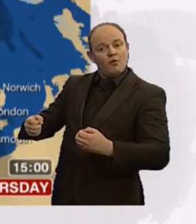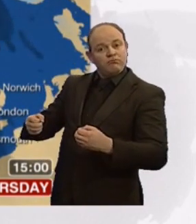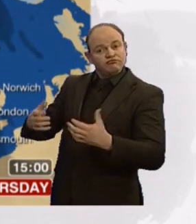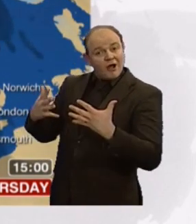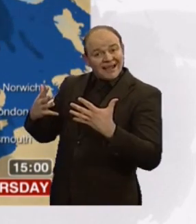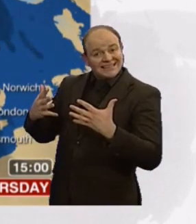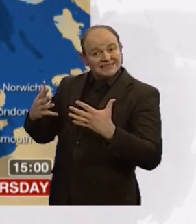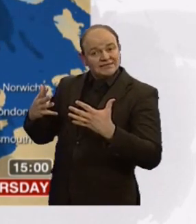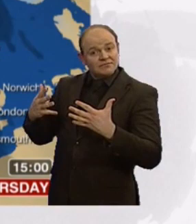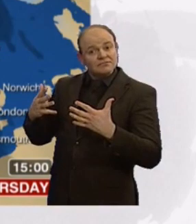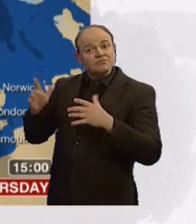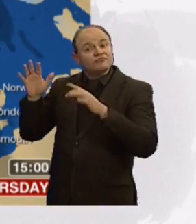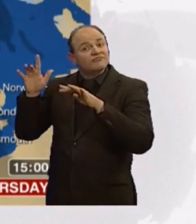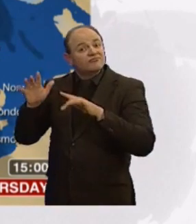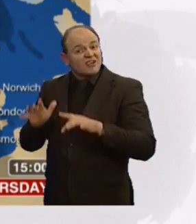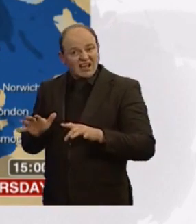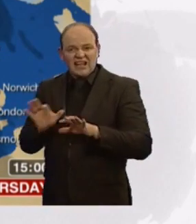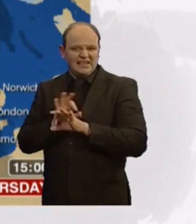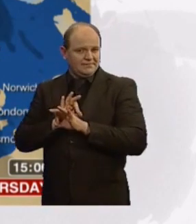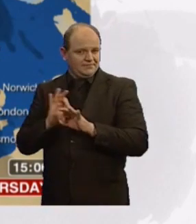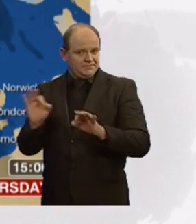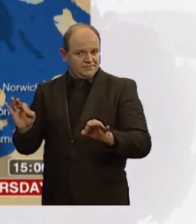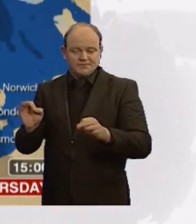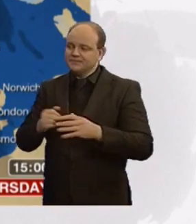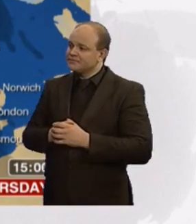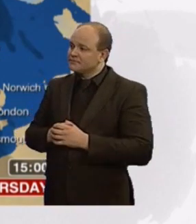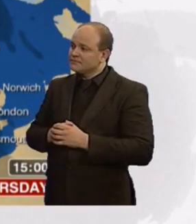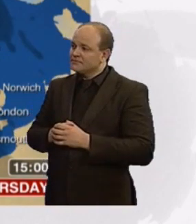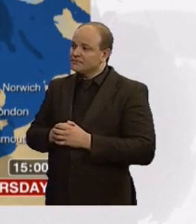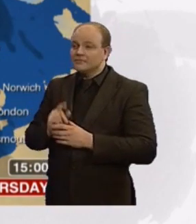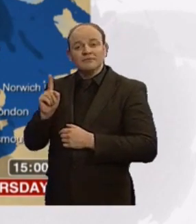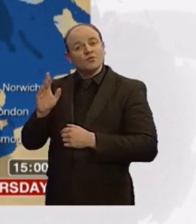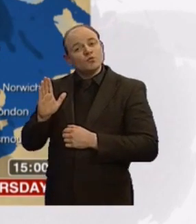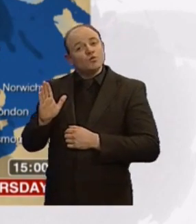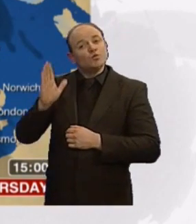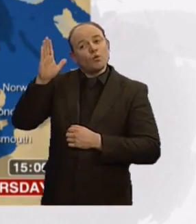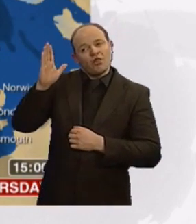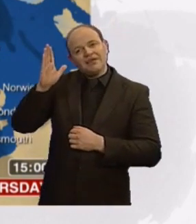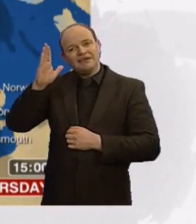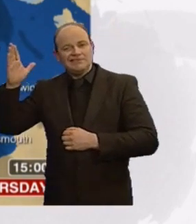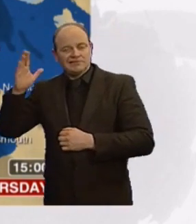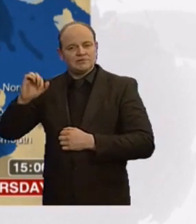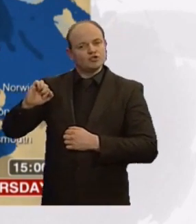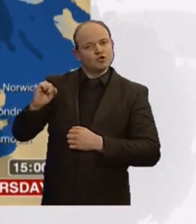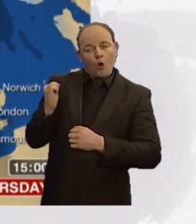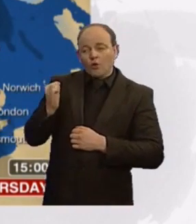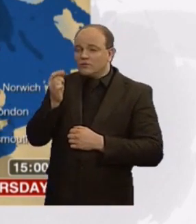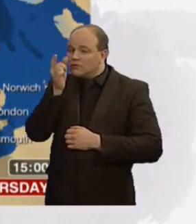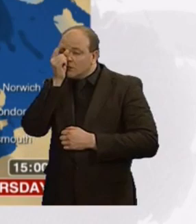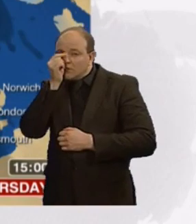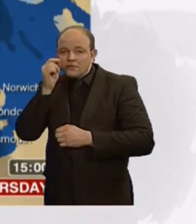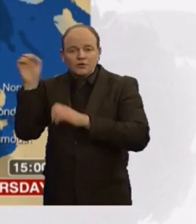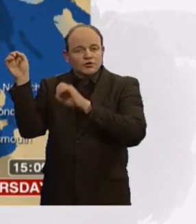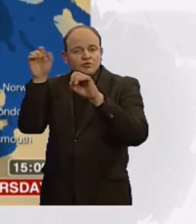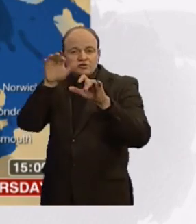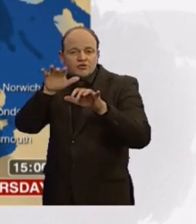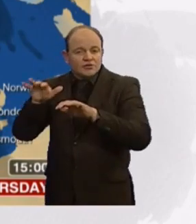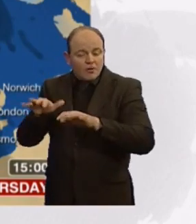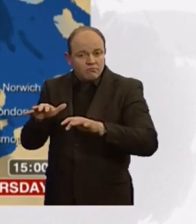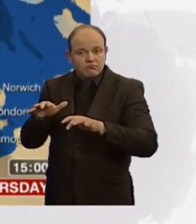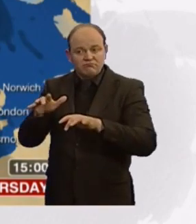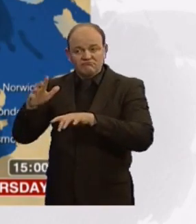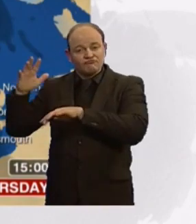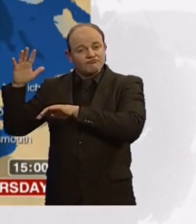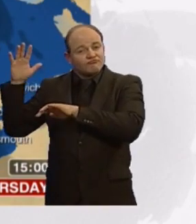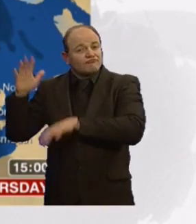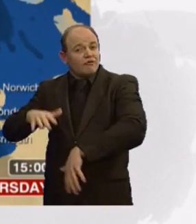weather with sunny spells, though a weak weather system across northern and eastern Scotland, with some patchy light rain, steep and snow. And temperatures top out six to eight